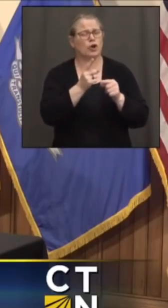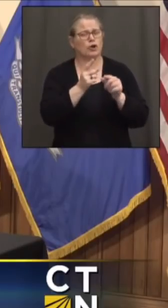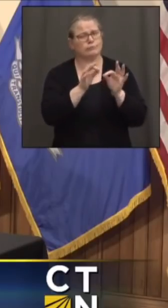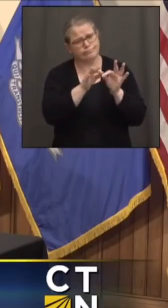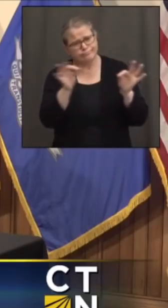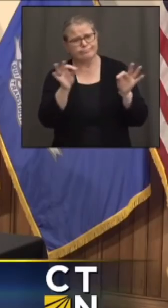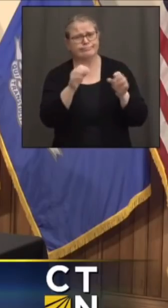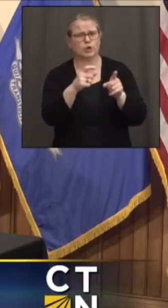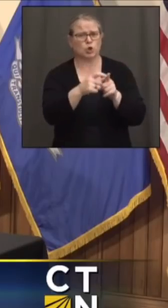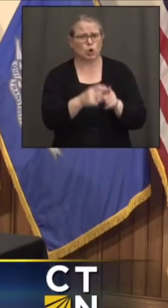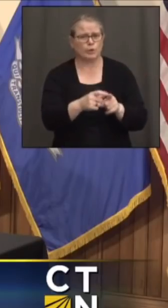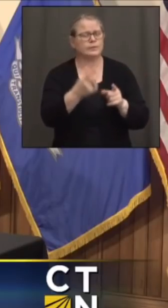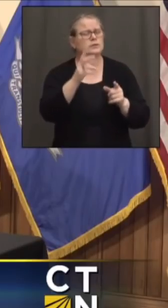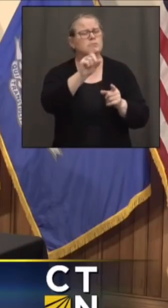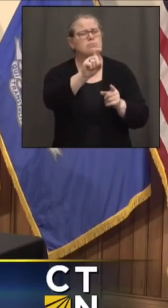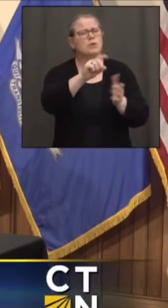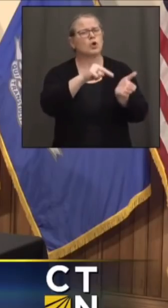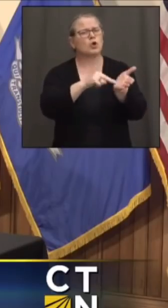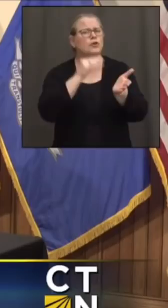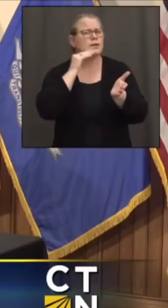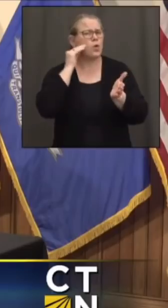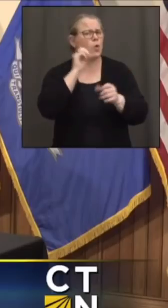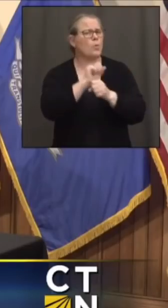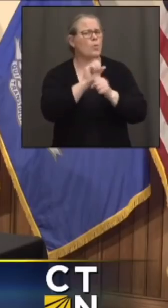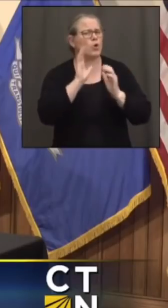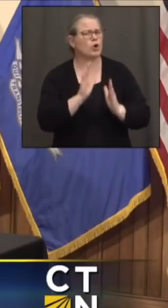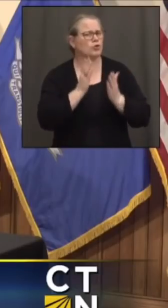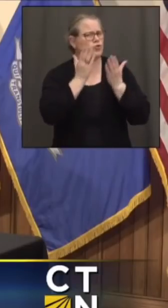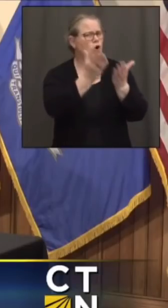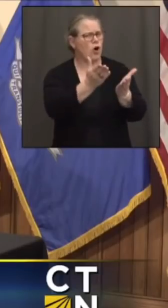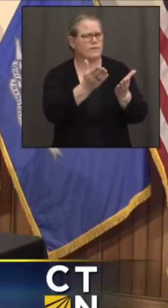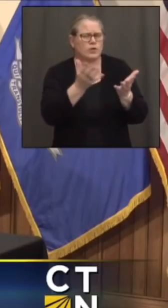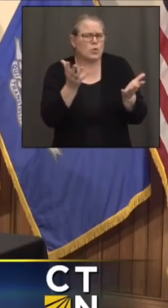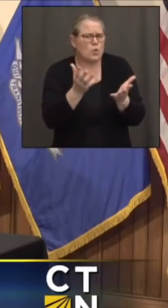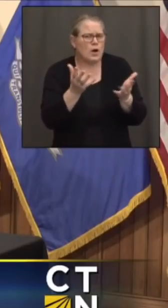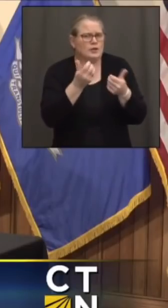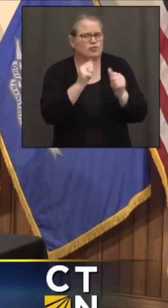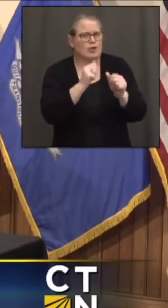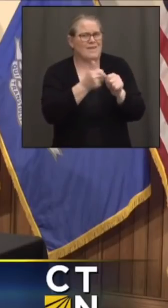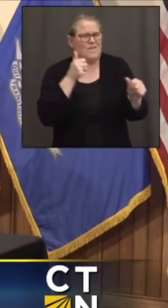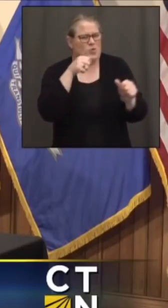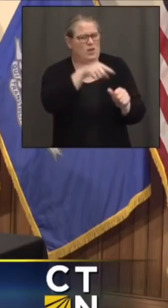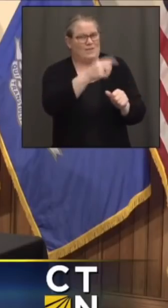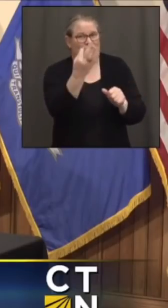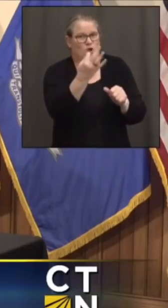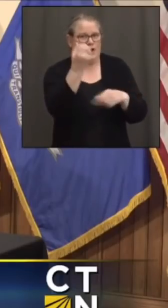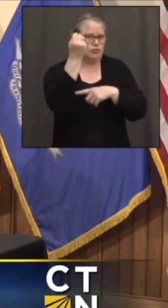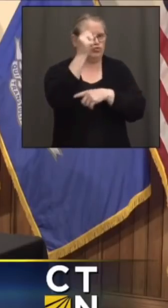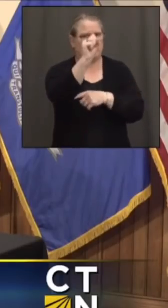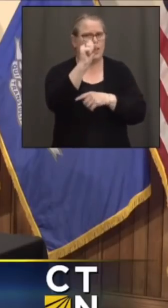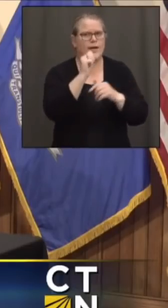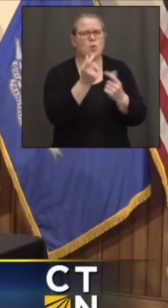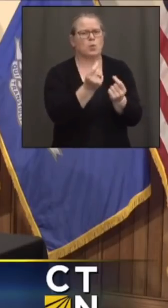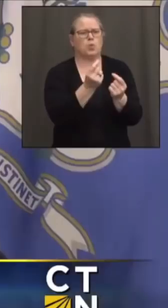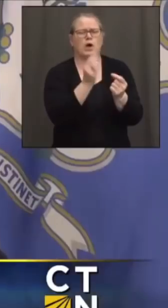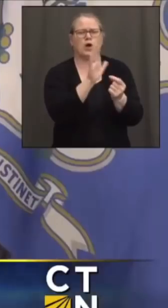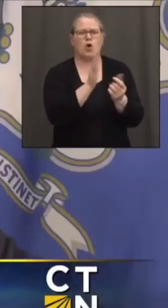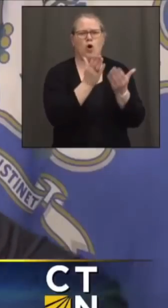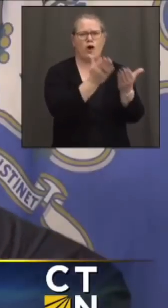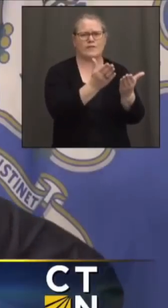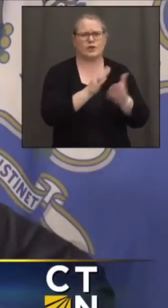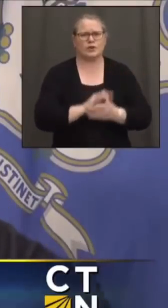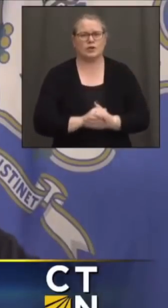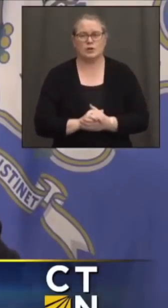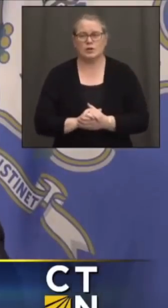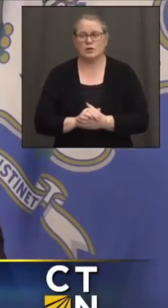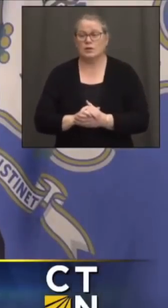offering the nursing home workers and the nursing homes themselves to try to avoid this strike on Friday? Yeah, John, we're trying to do